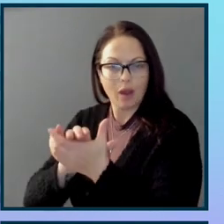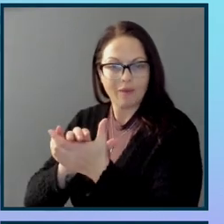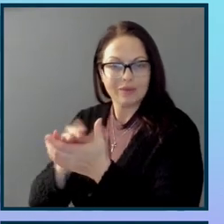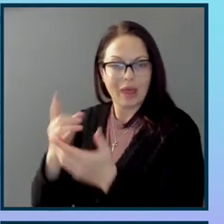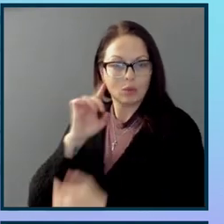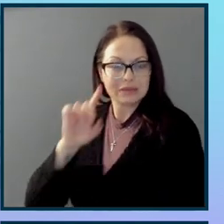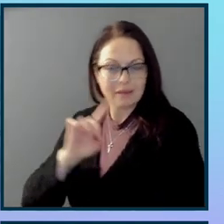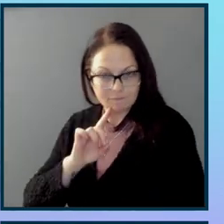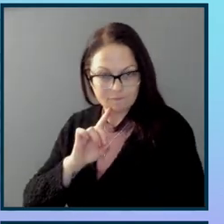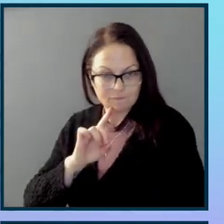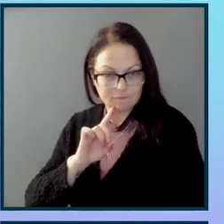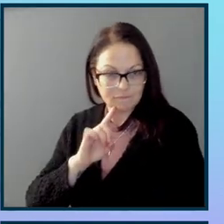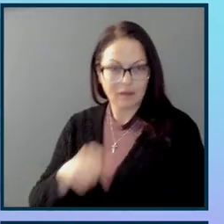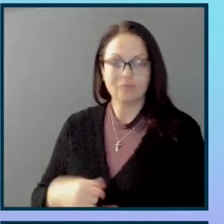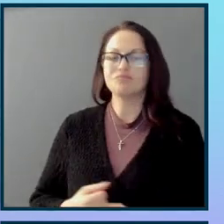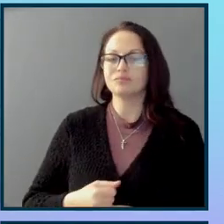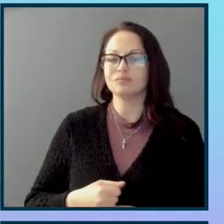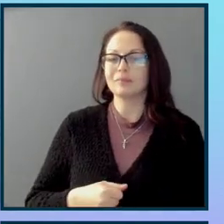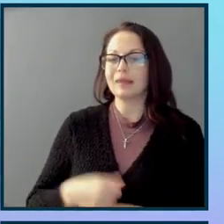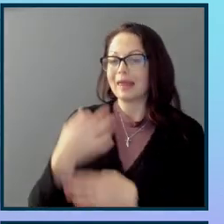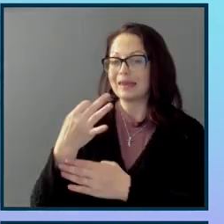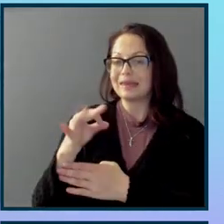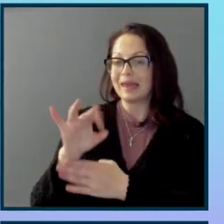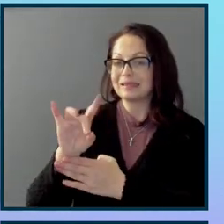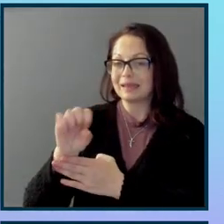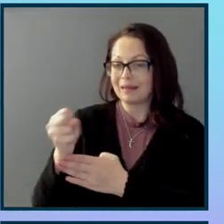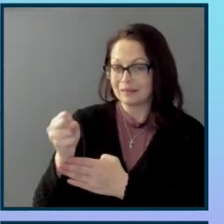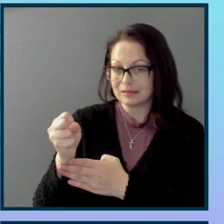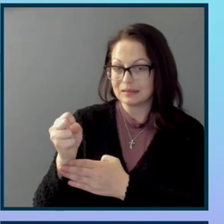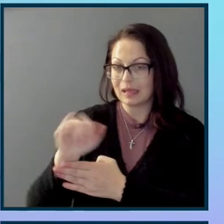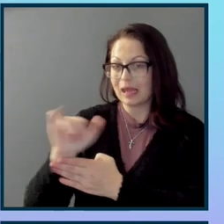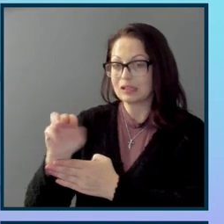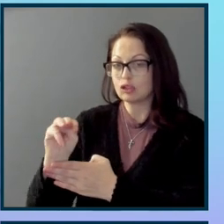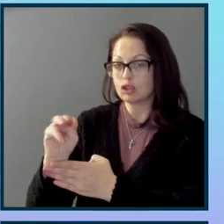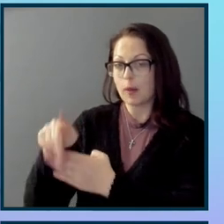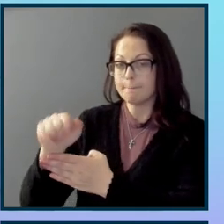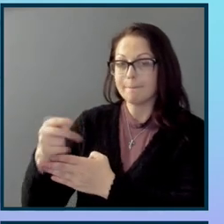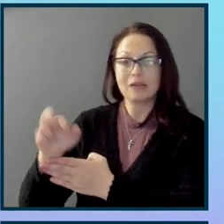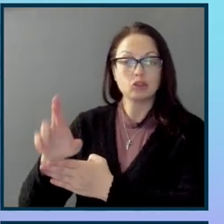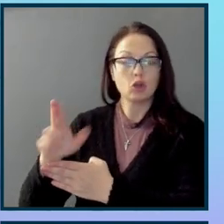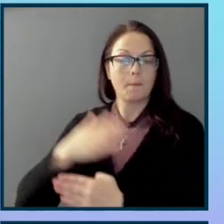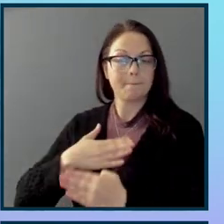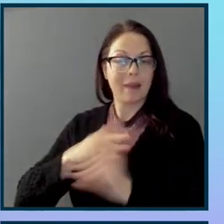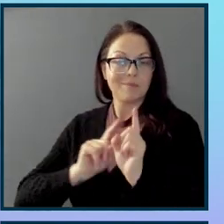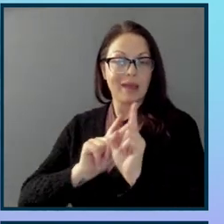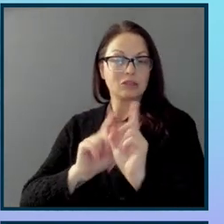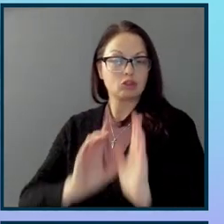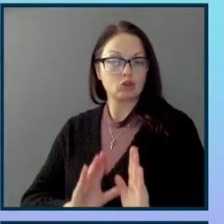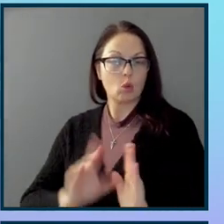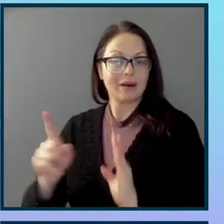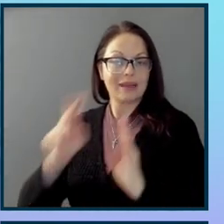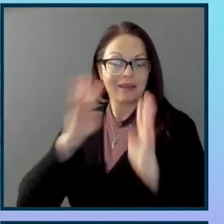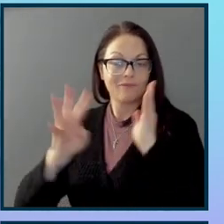Fast forward to the next decade in the 1980s, Jim Thatcher, who was my mentor, invented the first